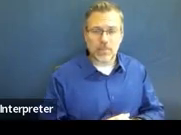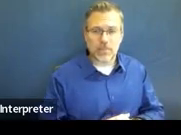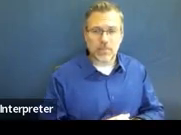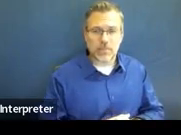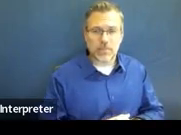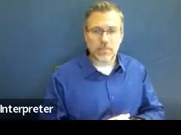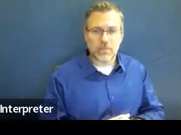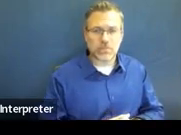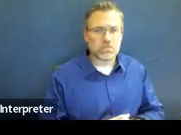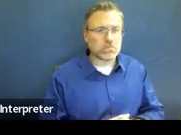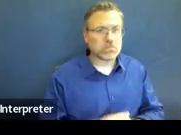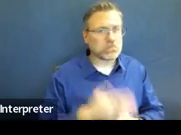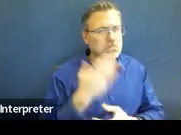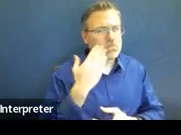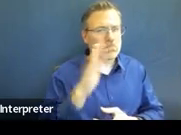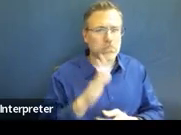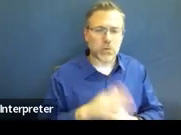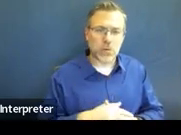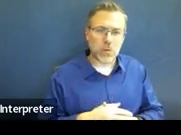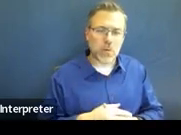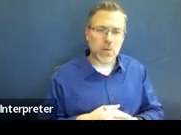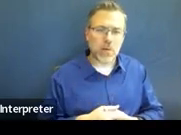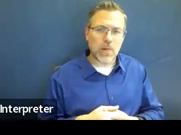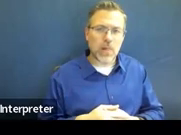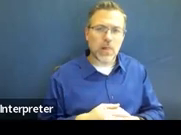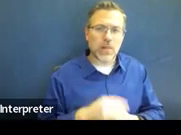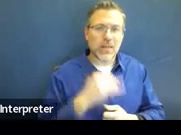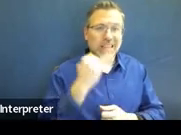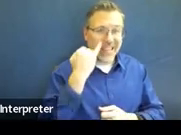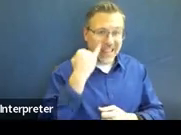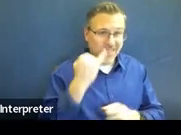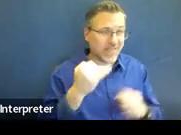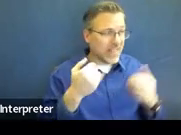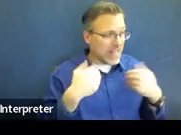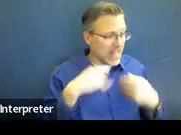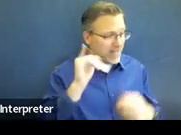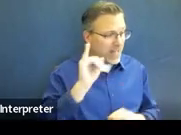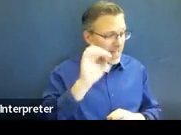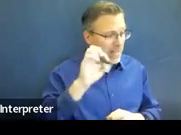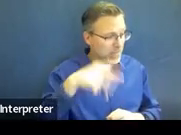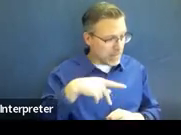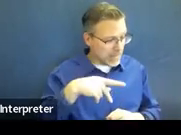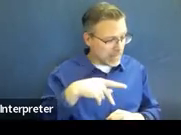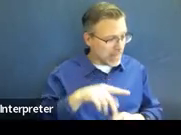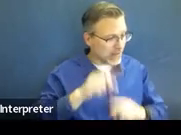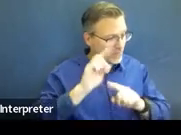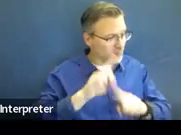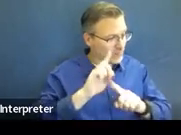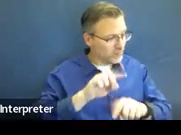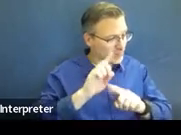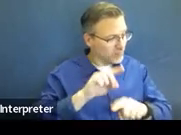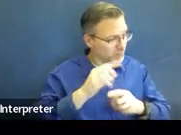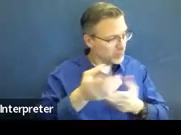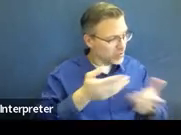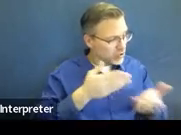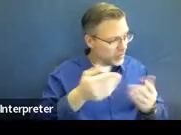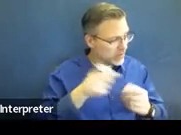I, I don't know. I don't, I mean, if they're, if they have an IEP, and they've been receiving services from another school,